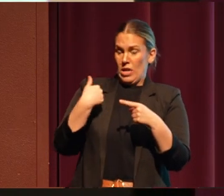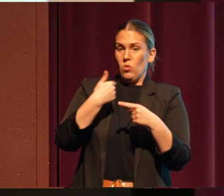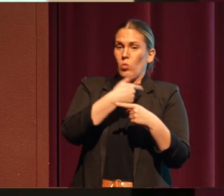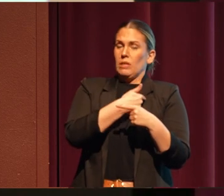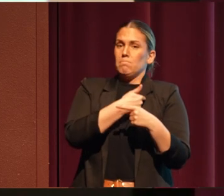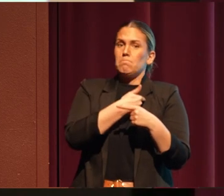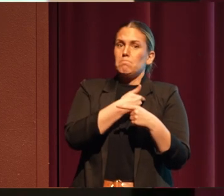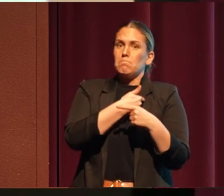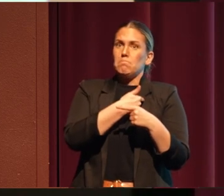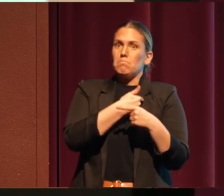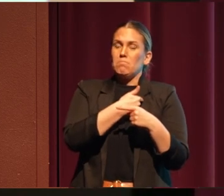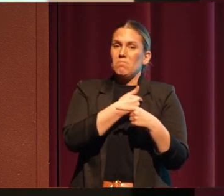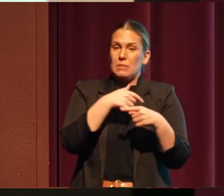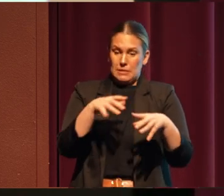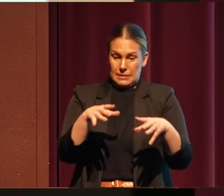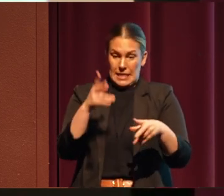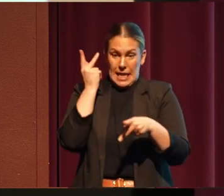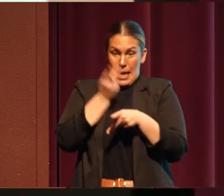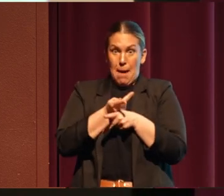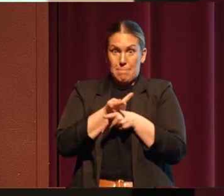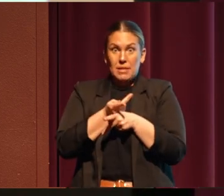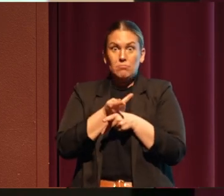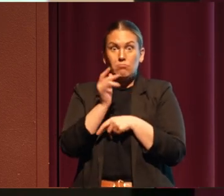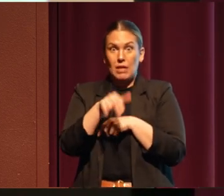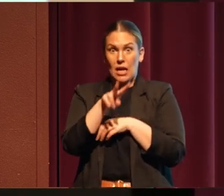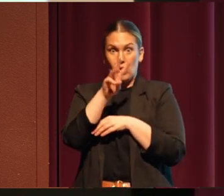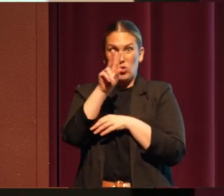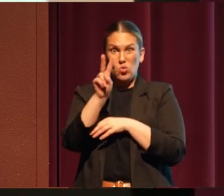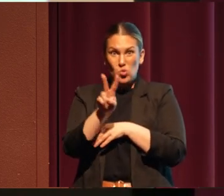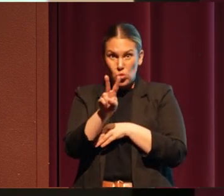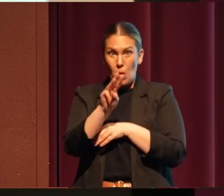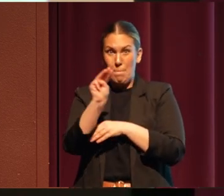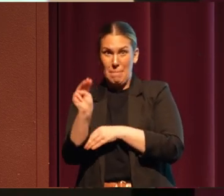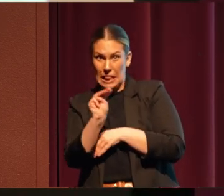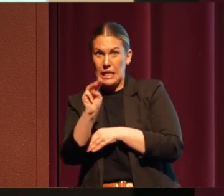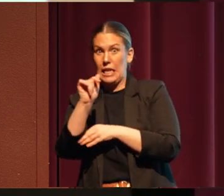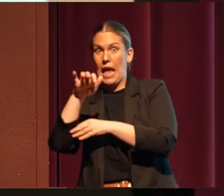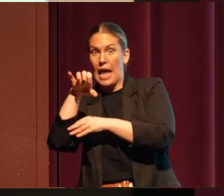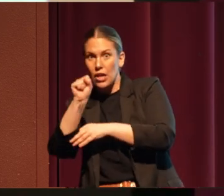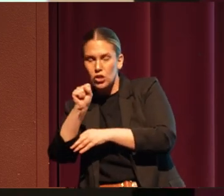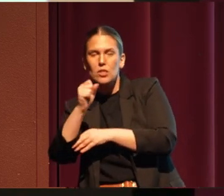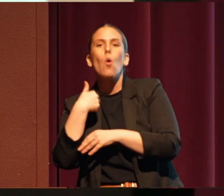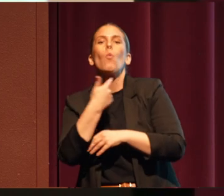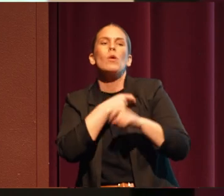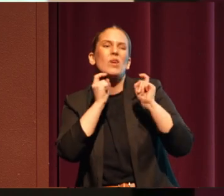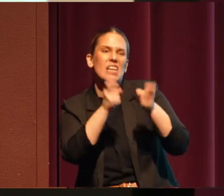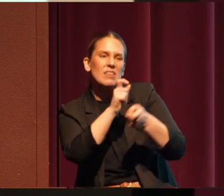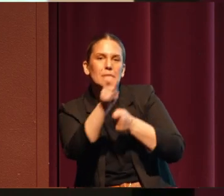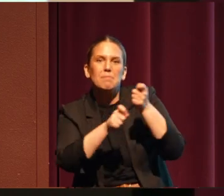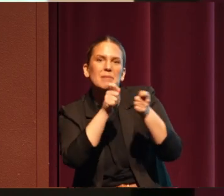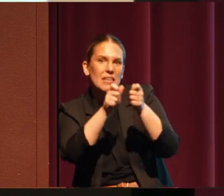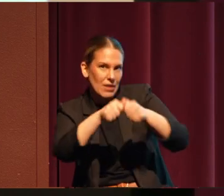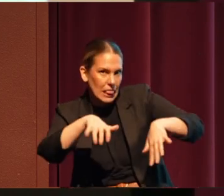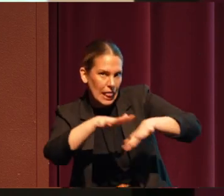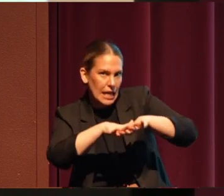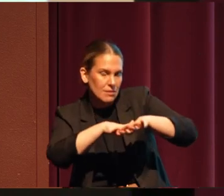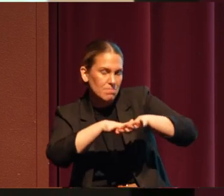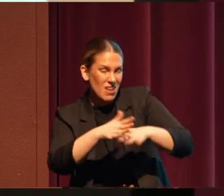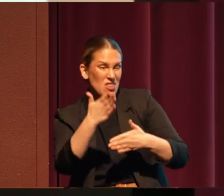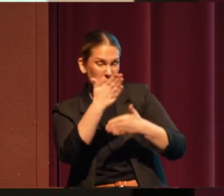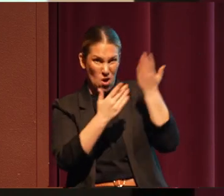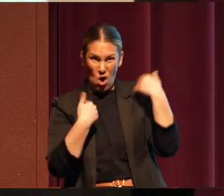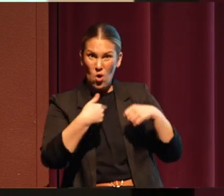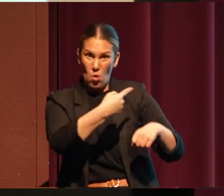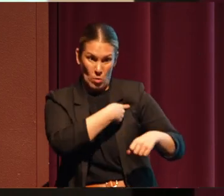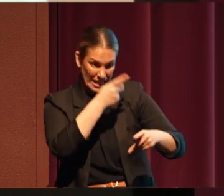2 million acres, we retained specific land. And part of the places that we retained